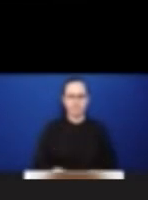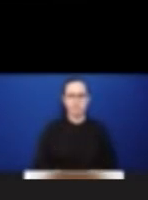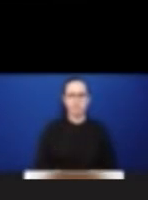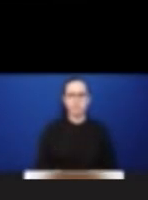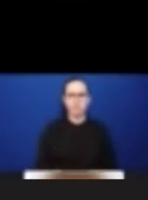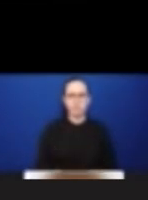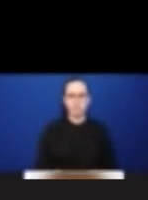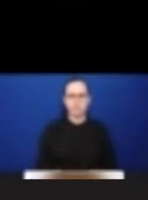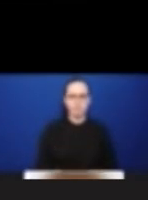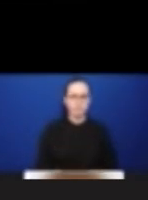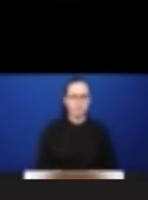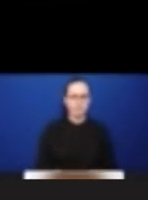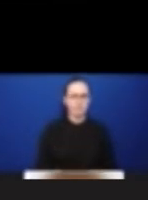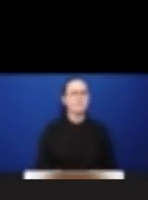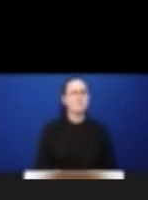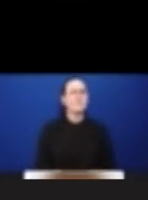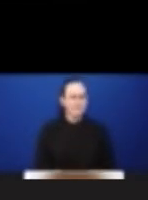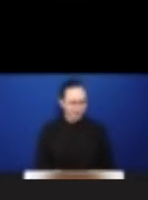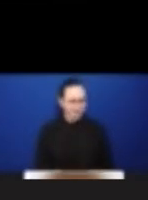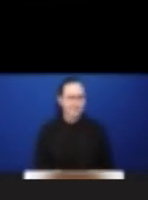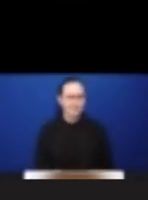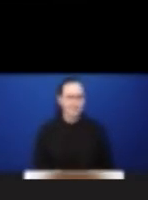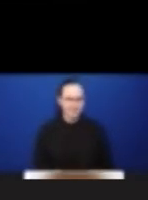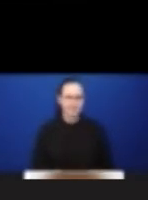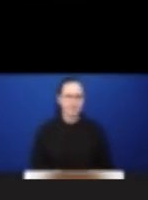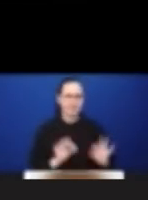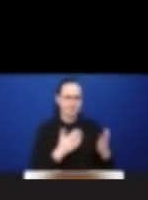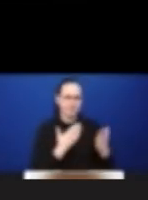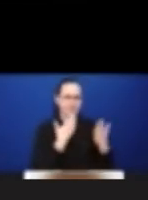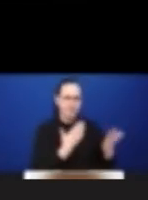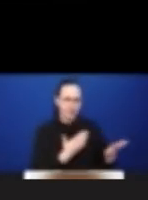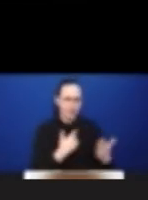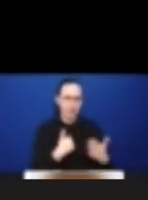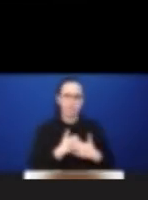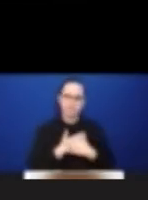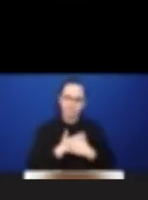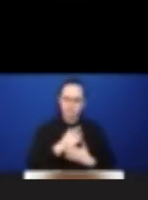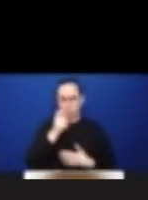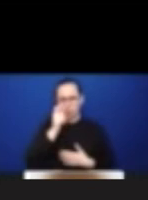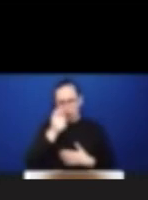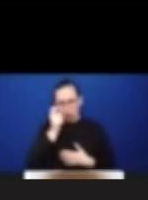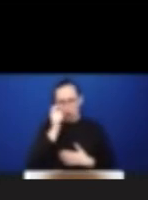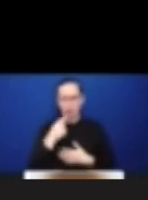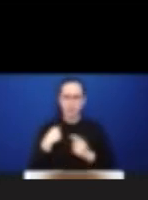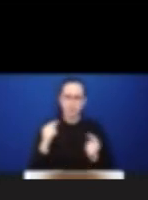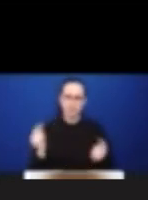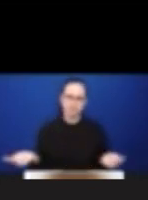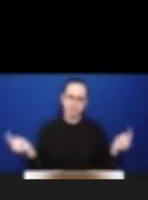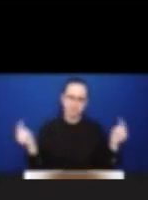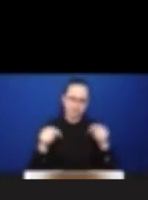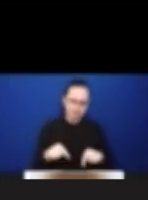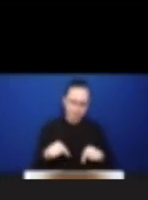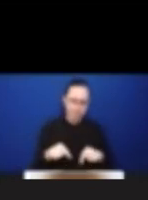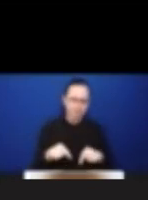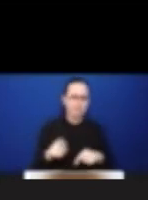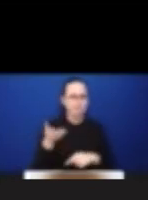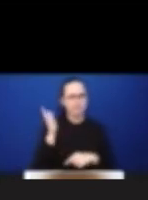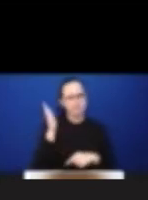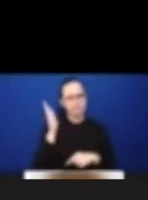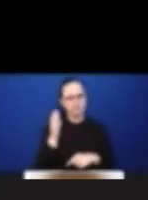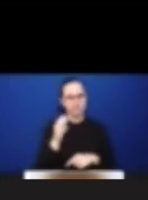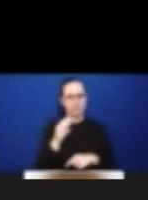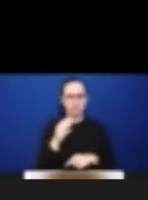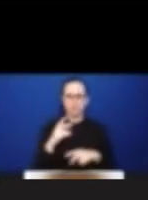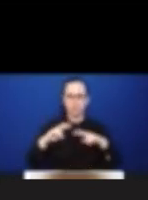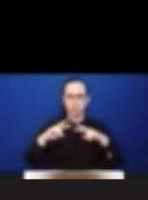I'm honored and humbled to share some of the understanding and key findings from the objective just described by the